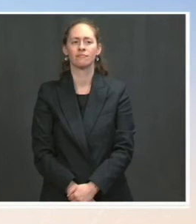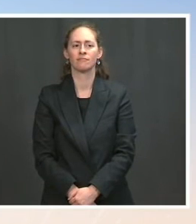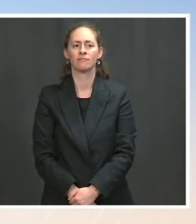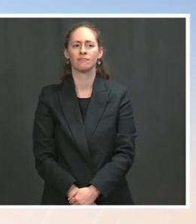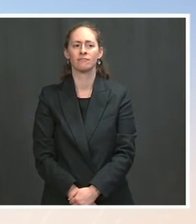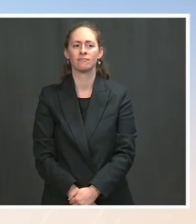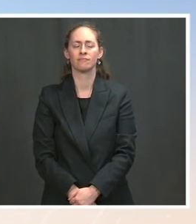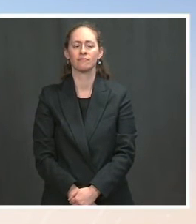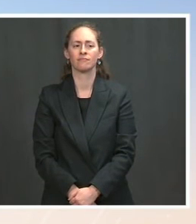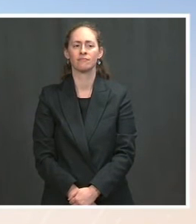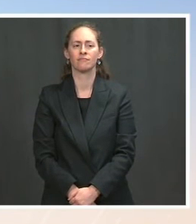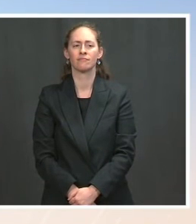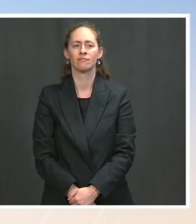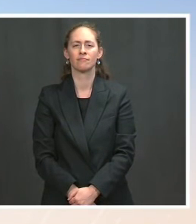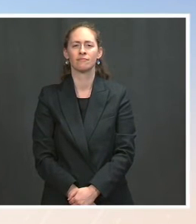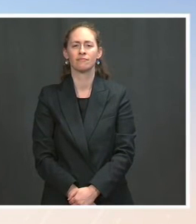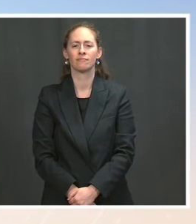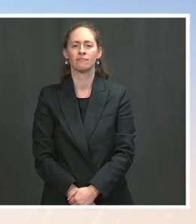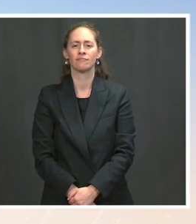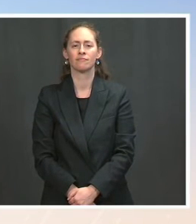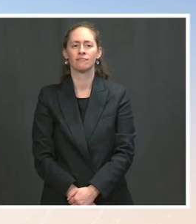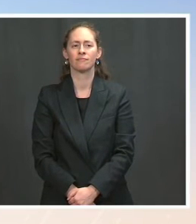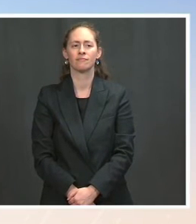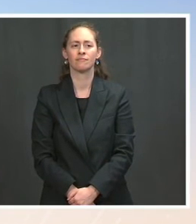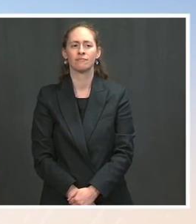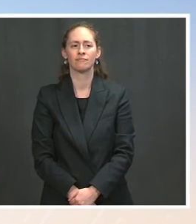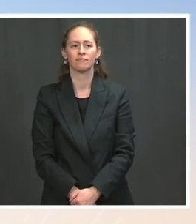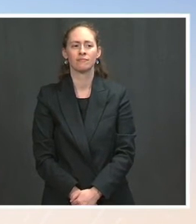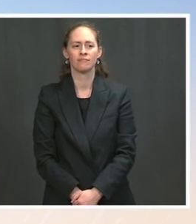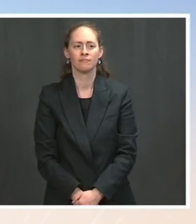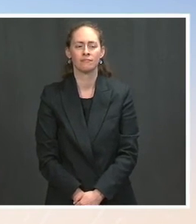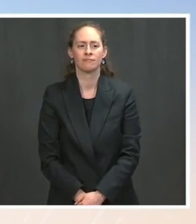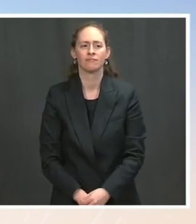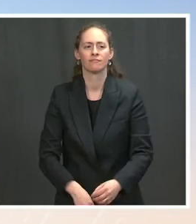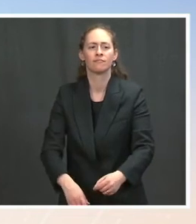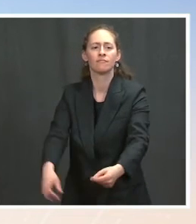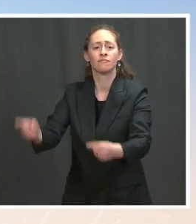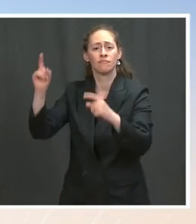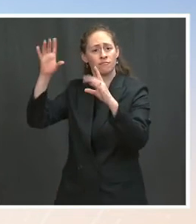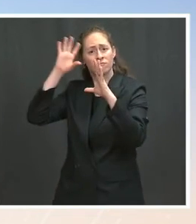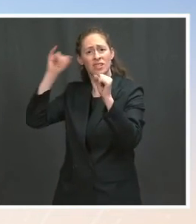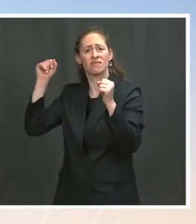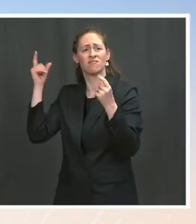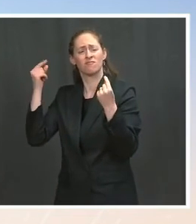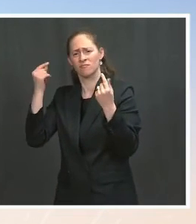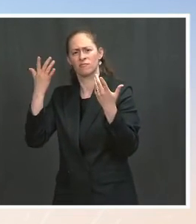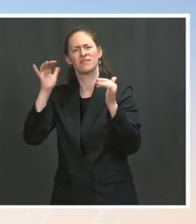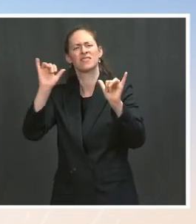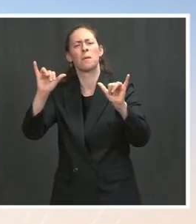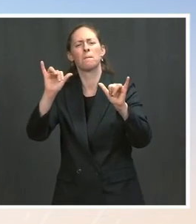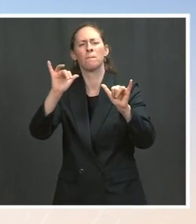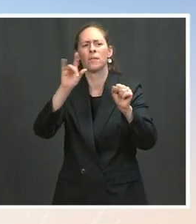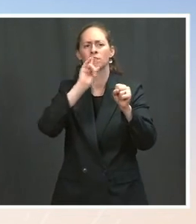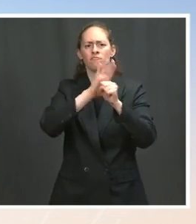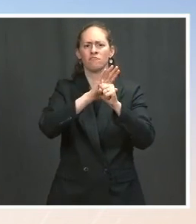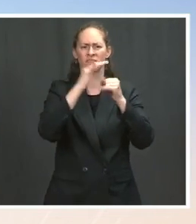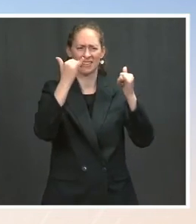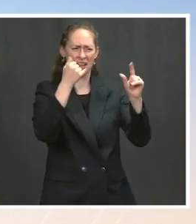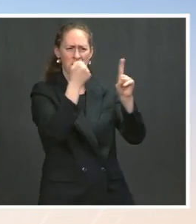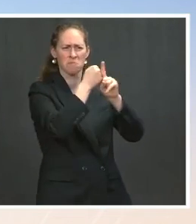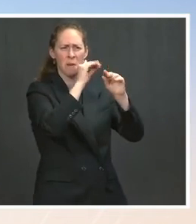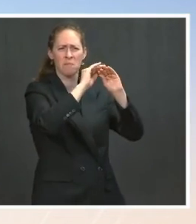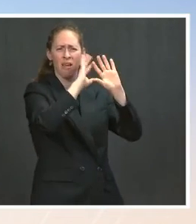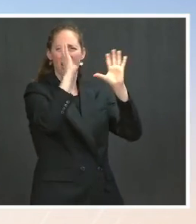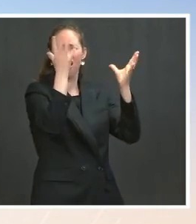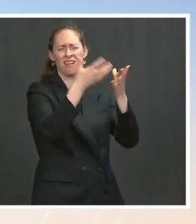commitment to a global covet 19 response has been steadfast and consistent since day one when we made the decision to rejoin the